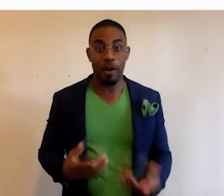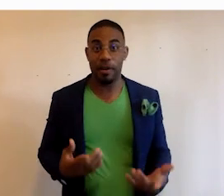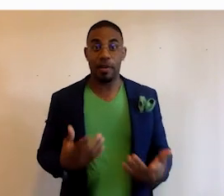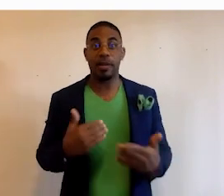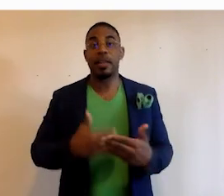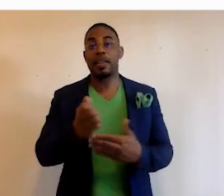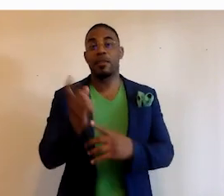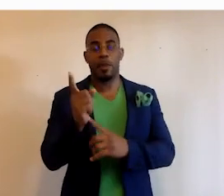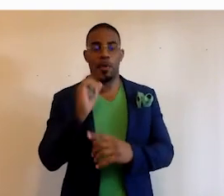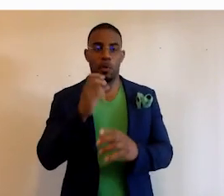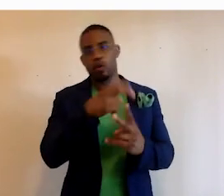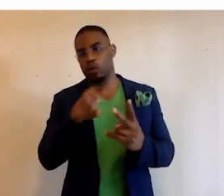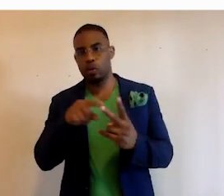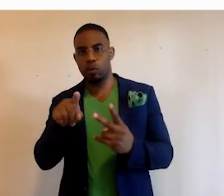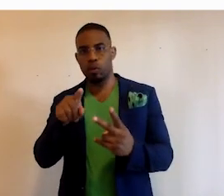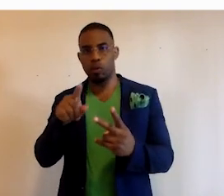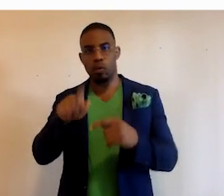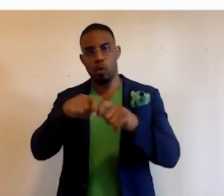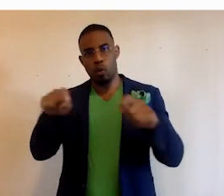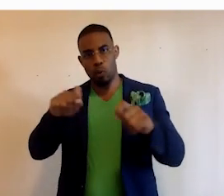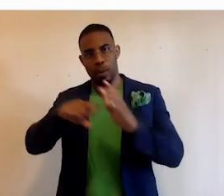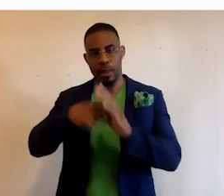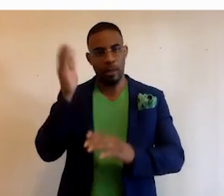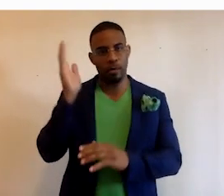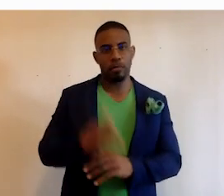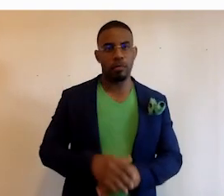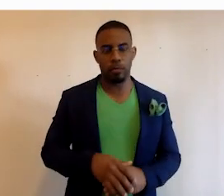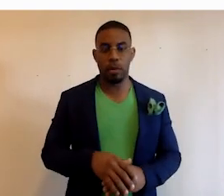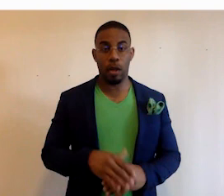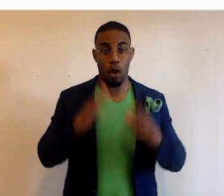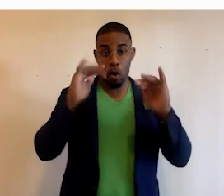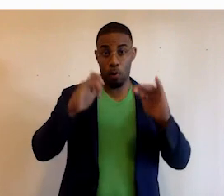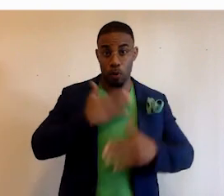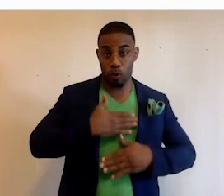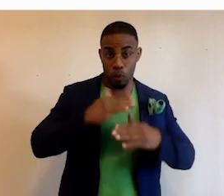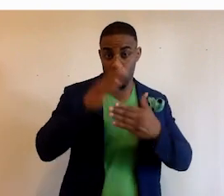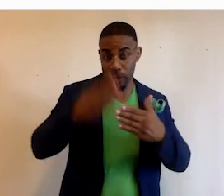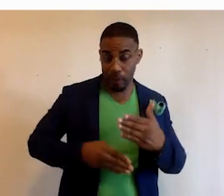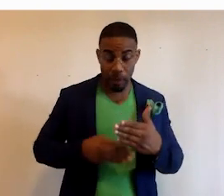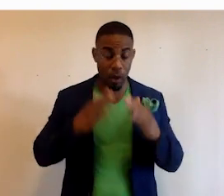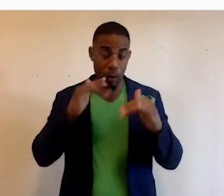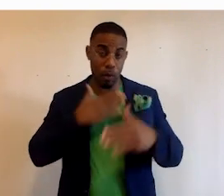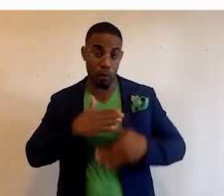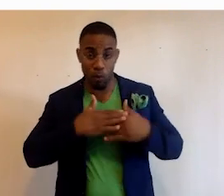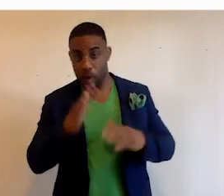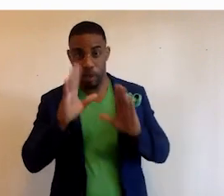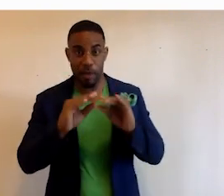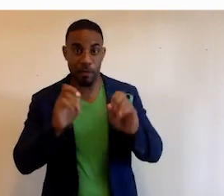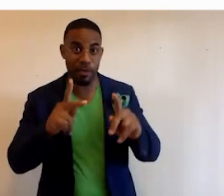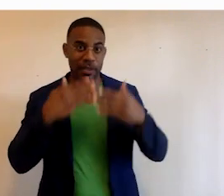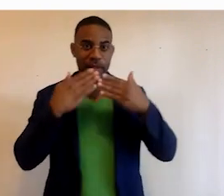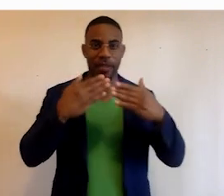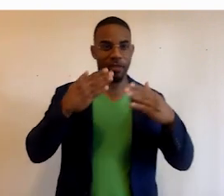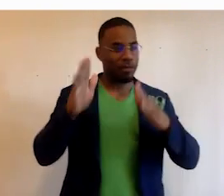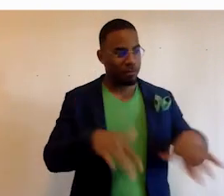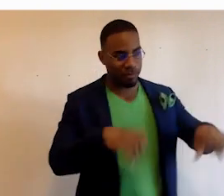In the next couple of minutes, we're to switch over to the closing keynote. And, you know, I hope you all enjoy your weekends and, you know, hope you enjoy the rest of the conference. Thank you